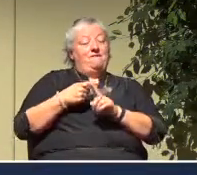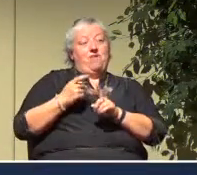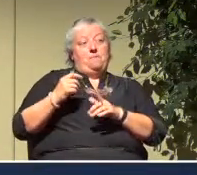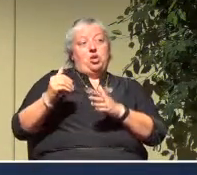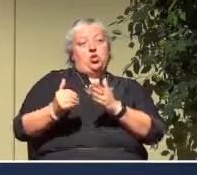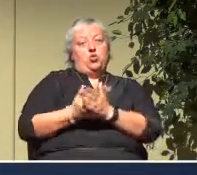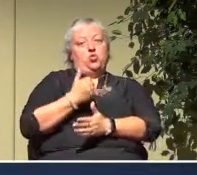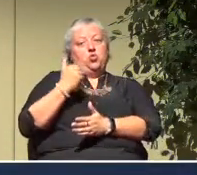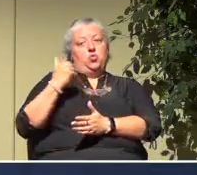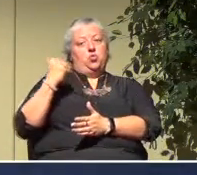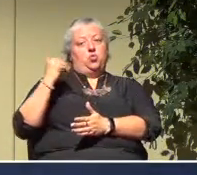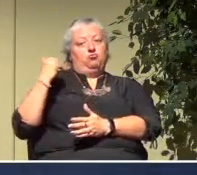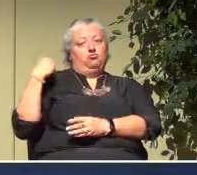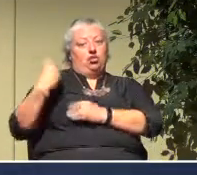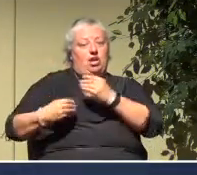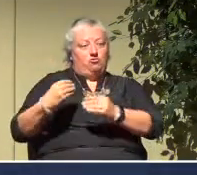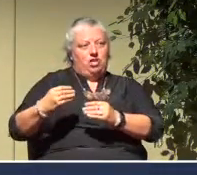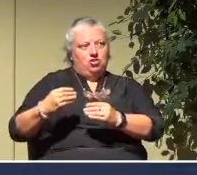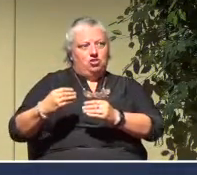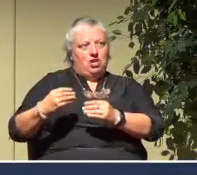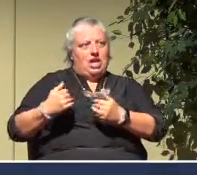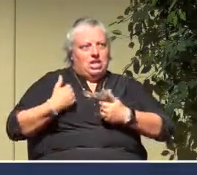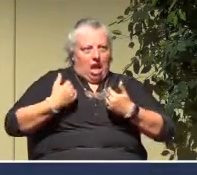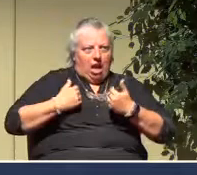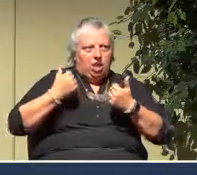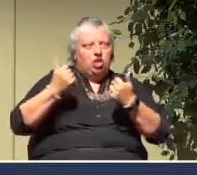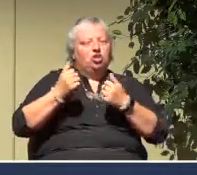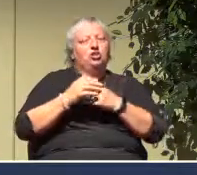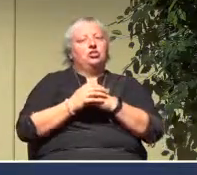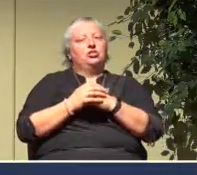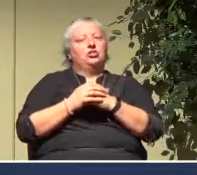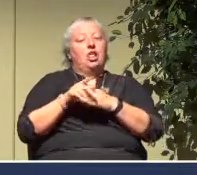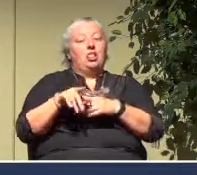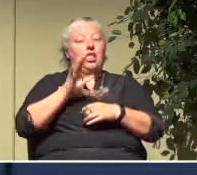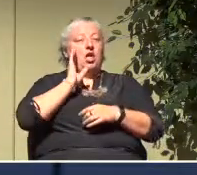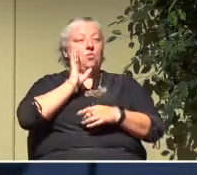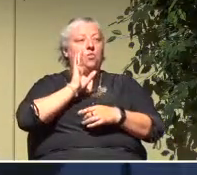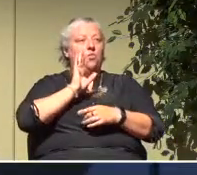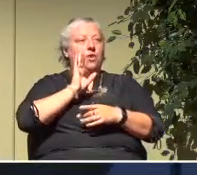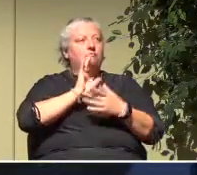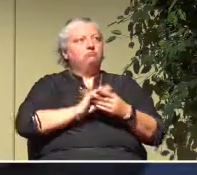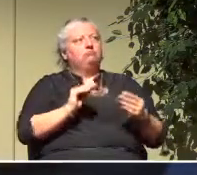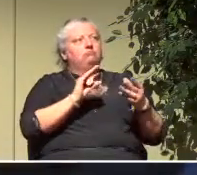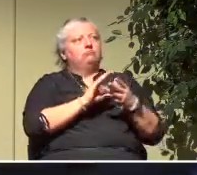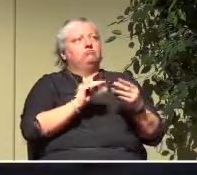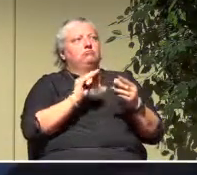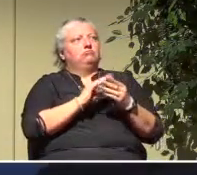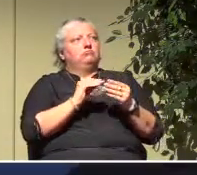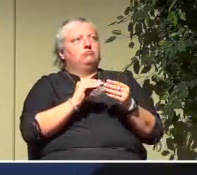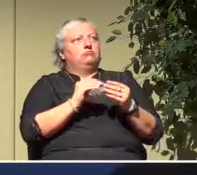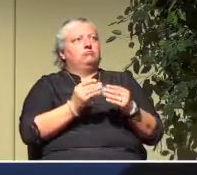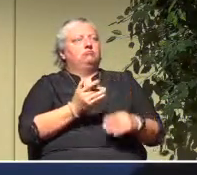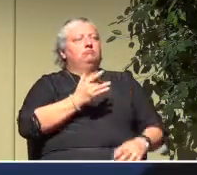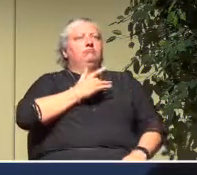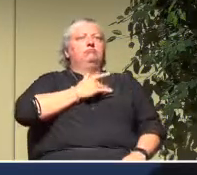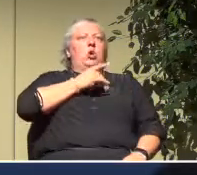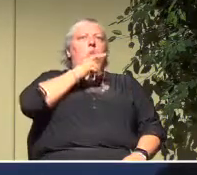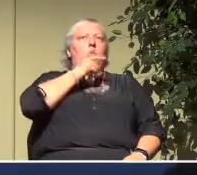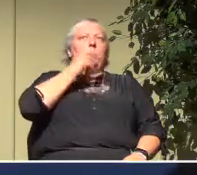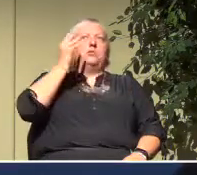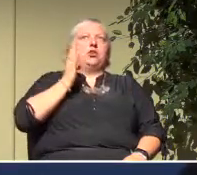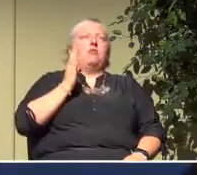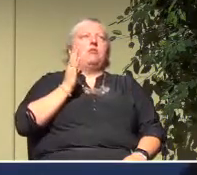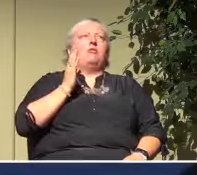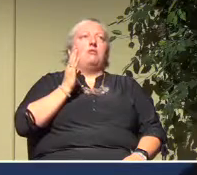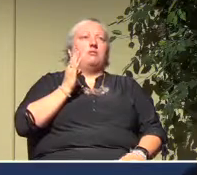generation, another generation. And they will speak in those songs to us of who God is